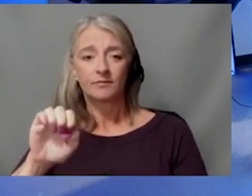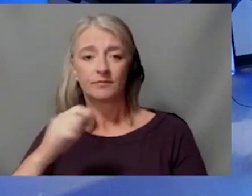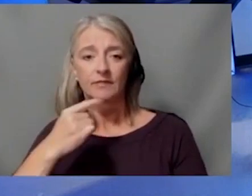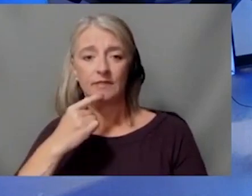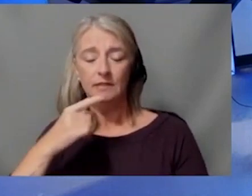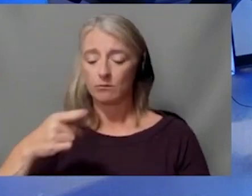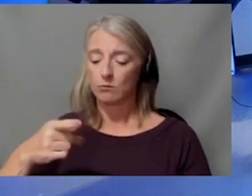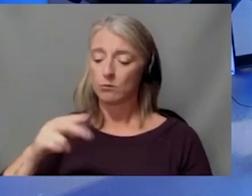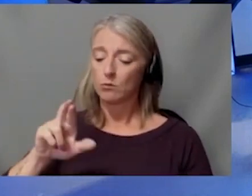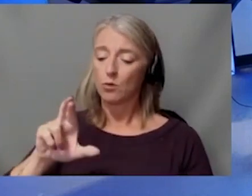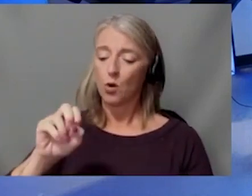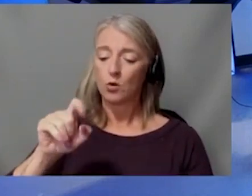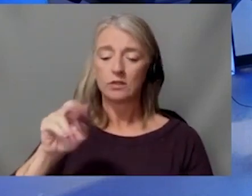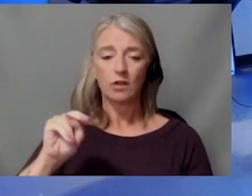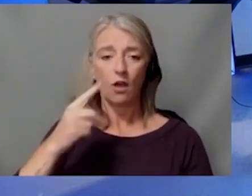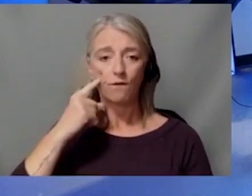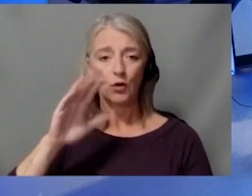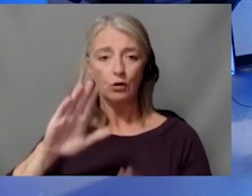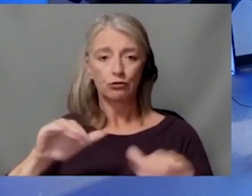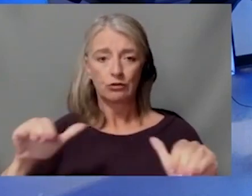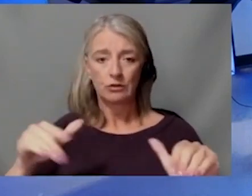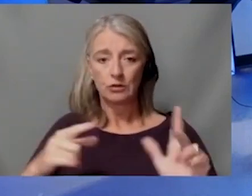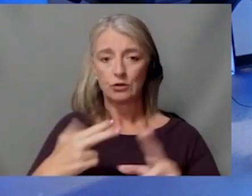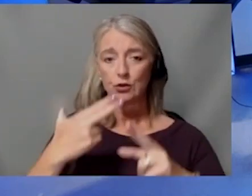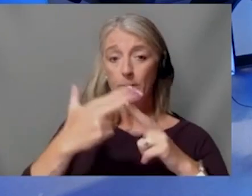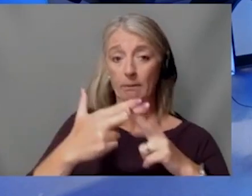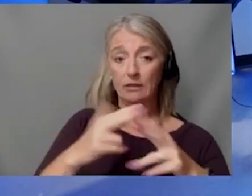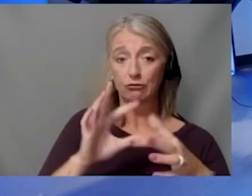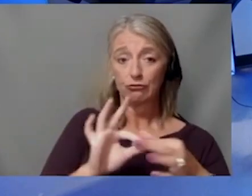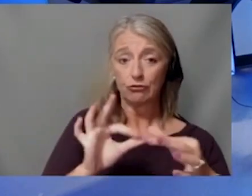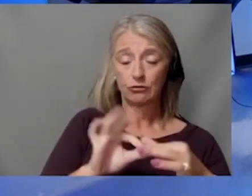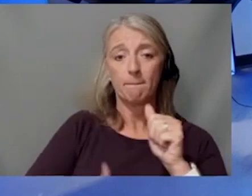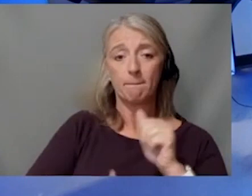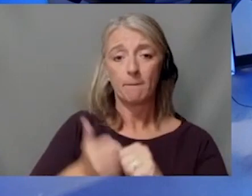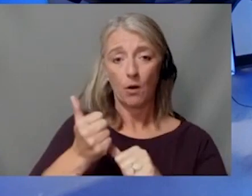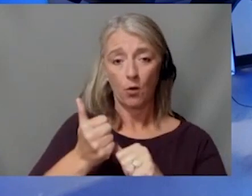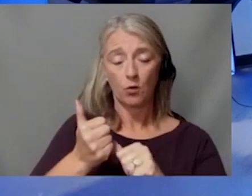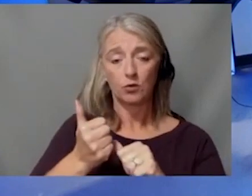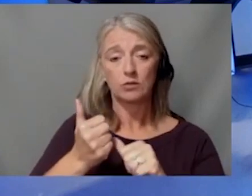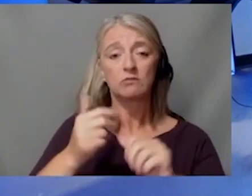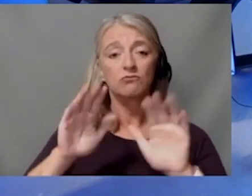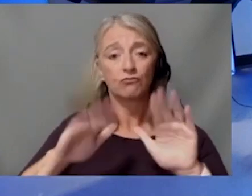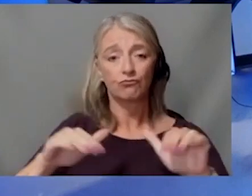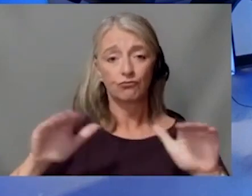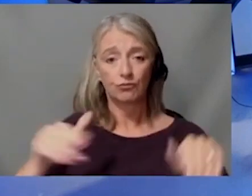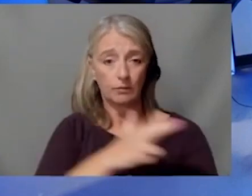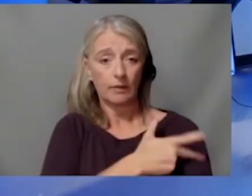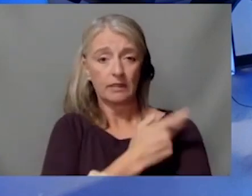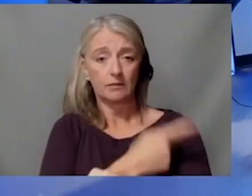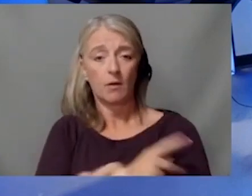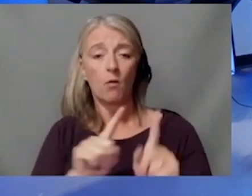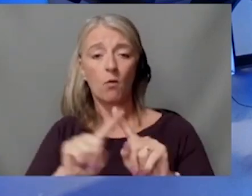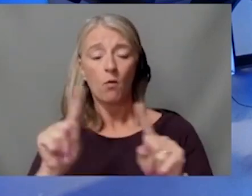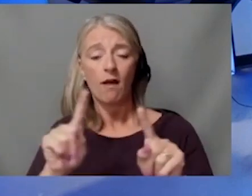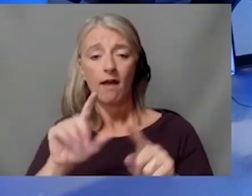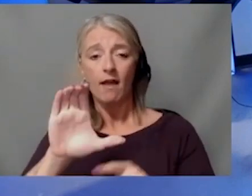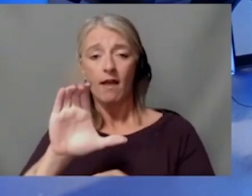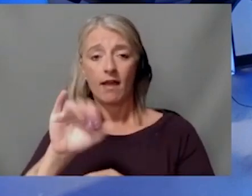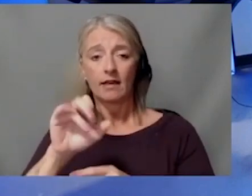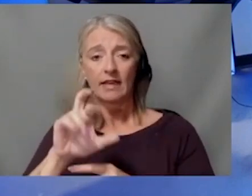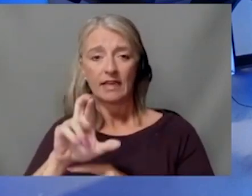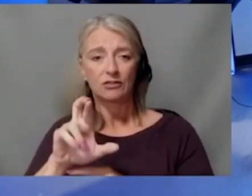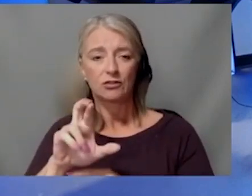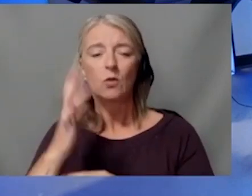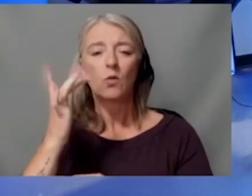handles the majority of cancer patients and children. But what cancers would we, why would a parent